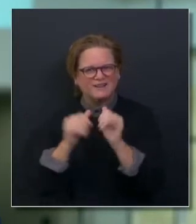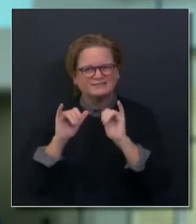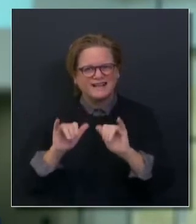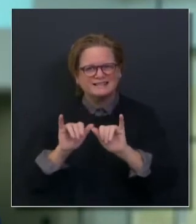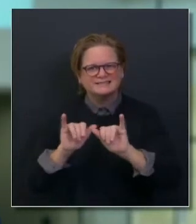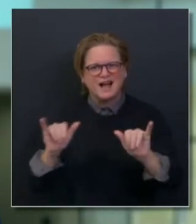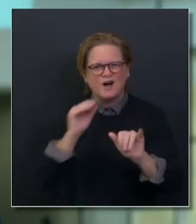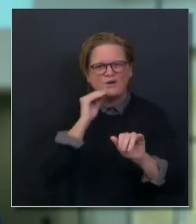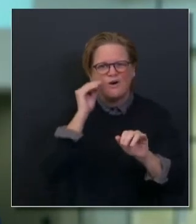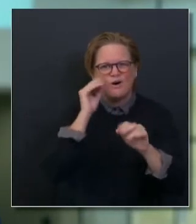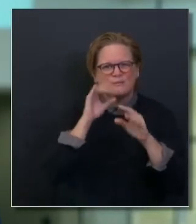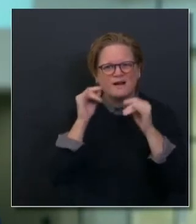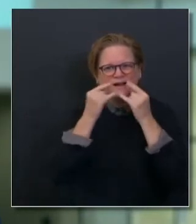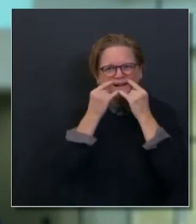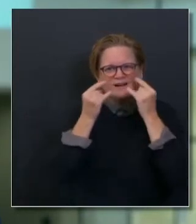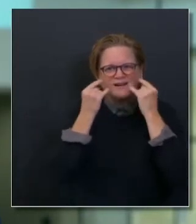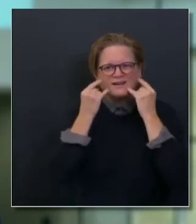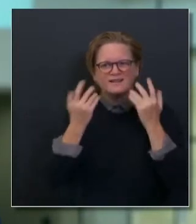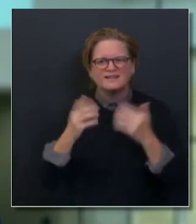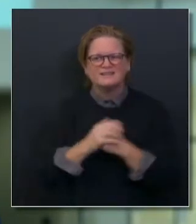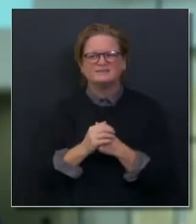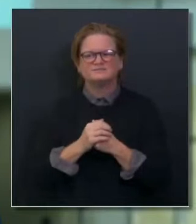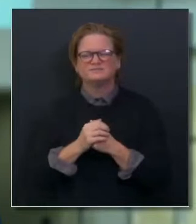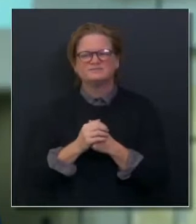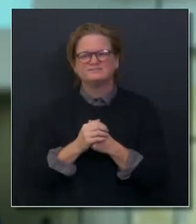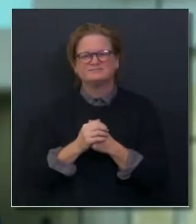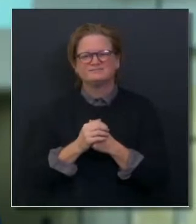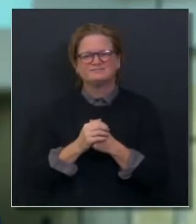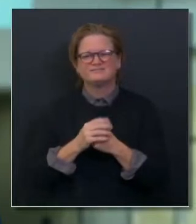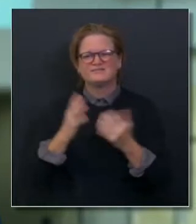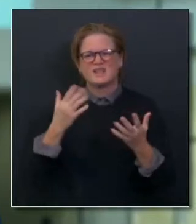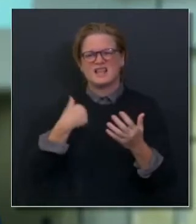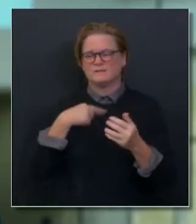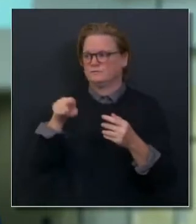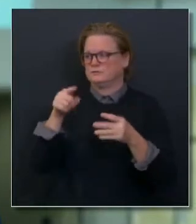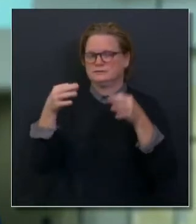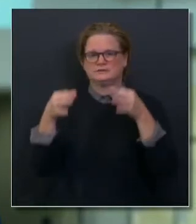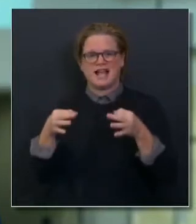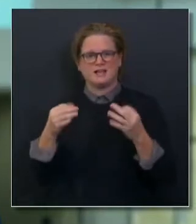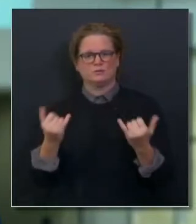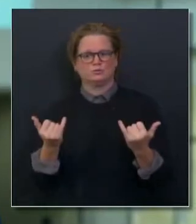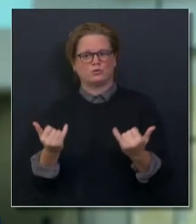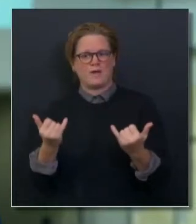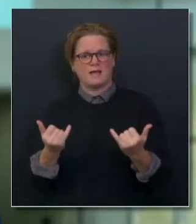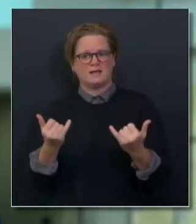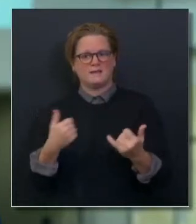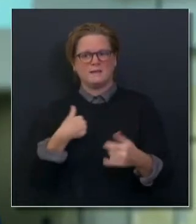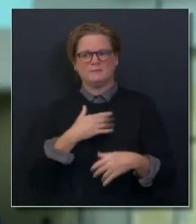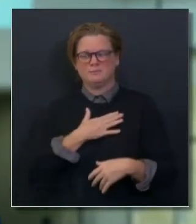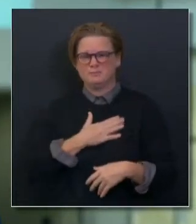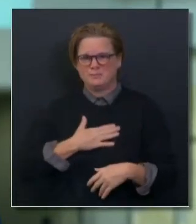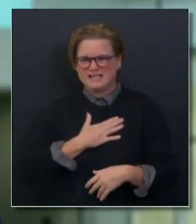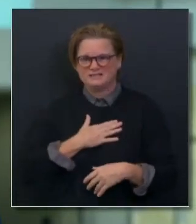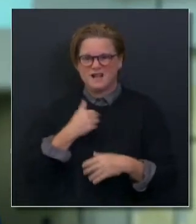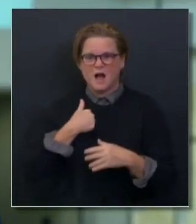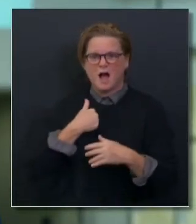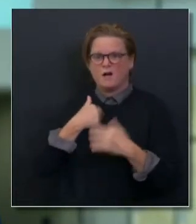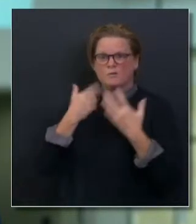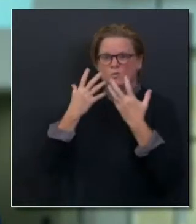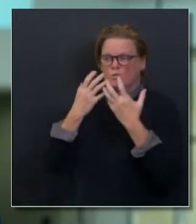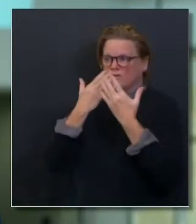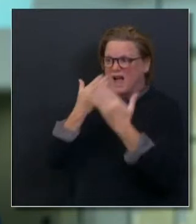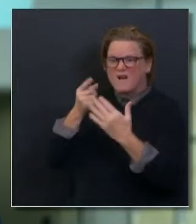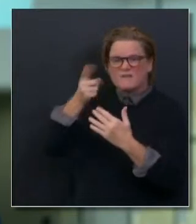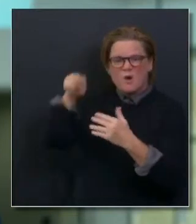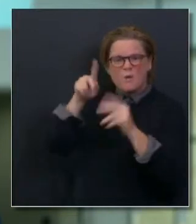starts today for some of us. I really want to commend people who have been making this decision all along, but those